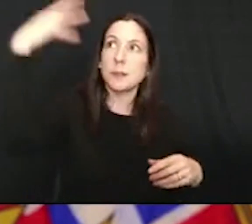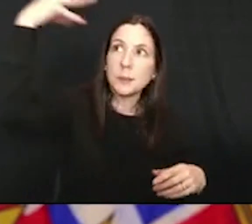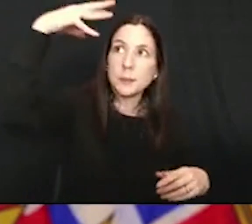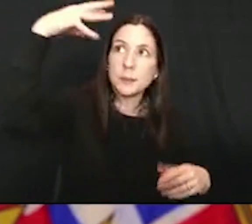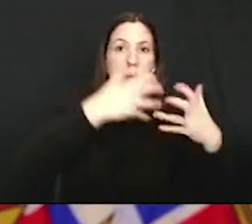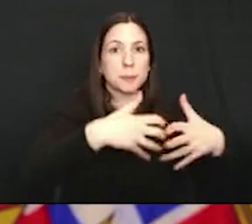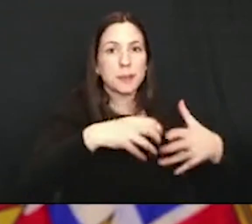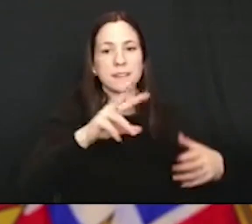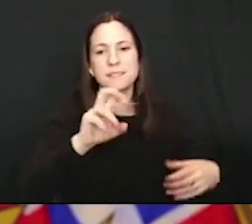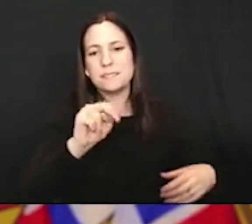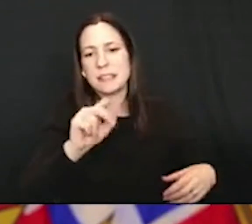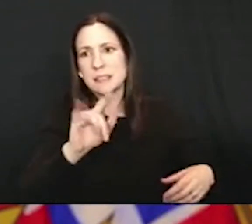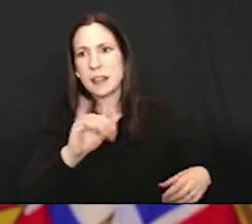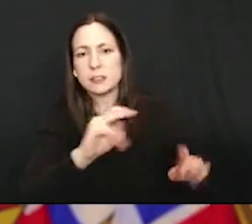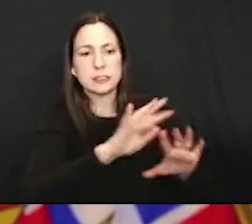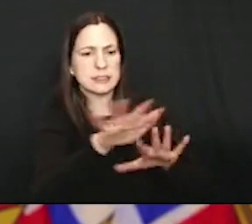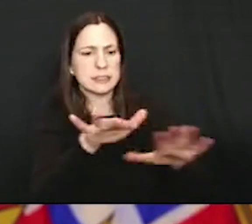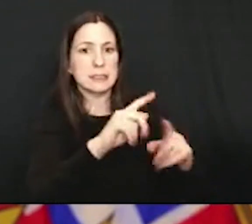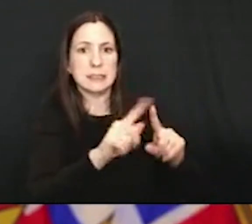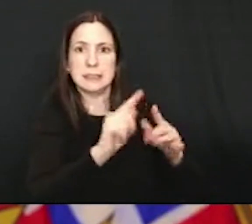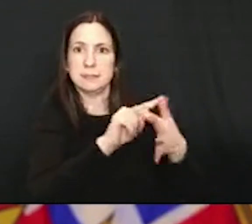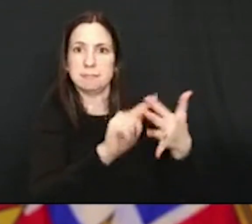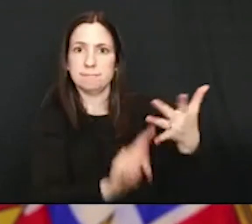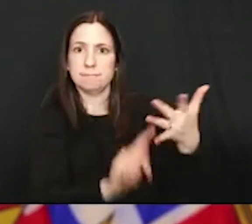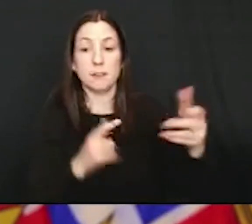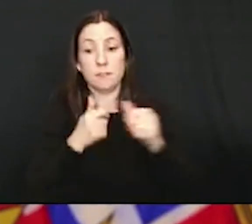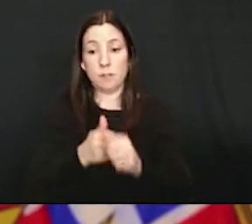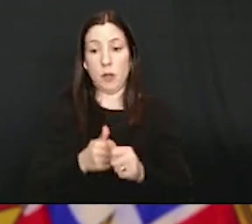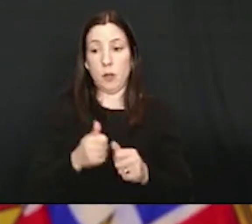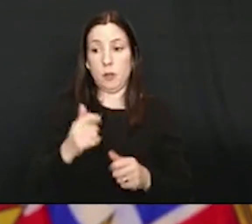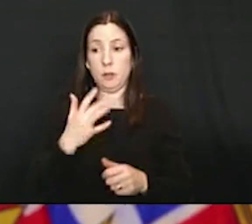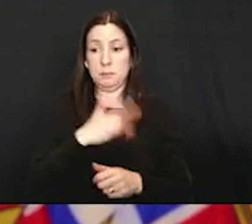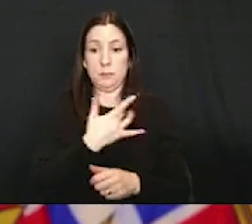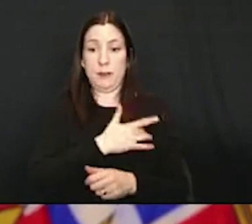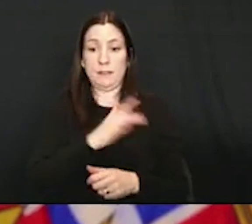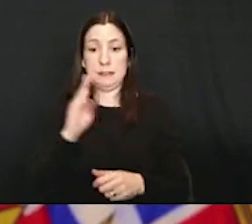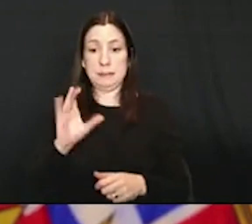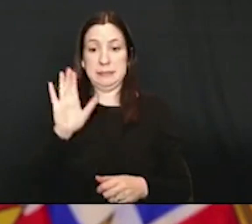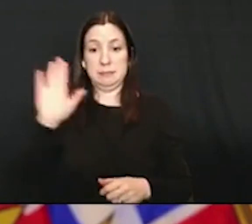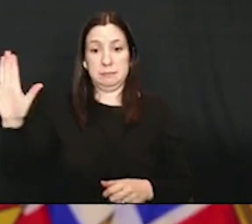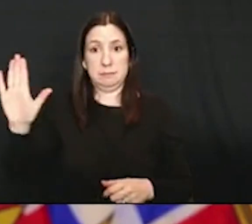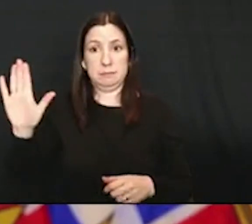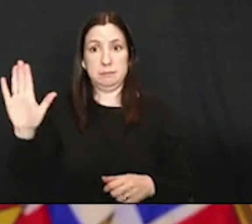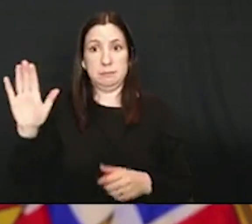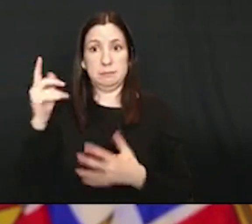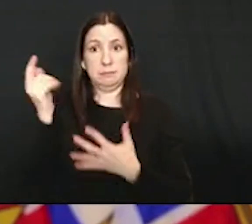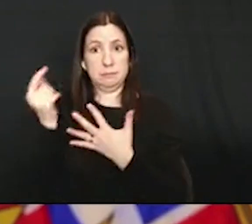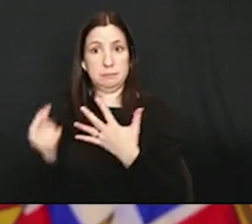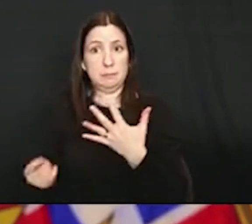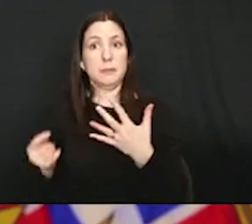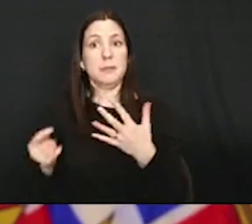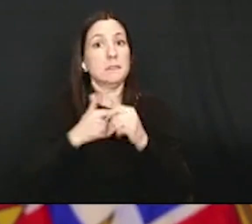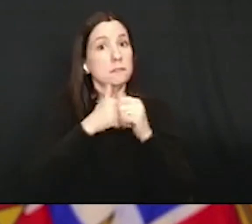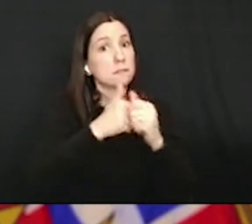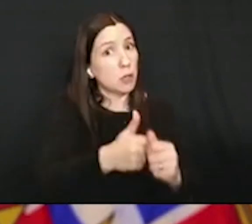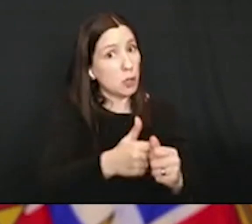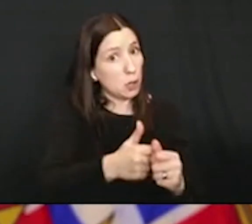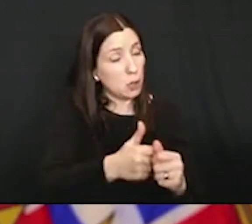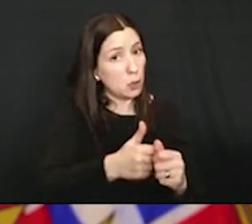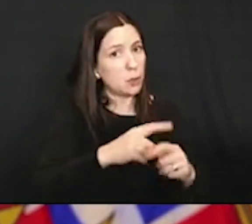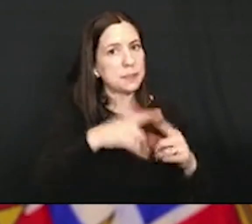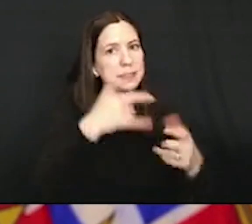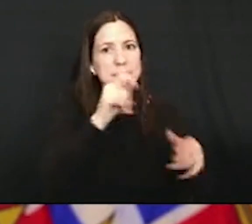the provincial sort of backbone of the guidance that we have. So there is absolutely